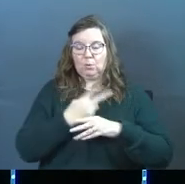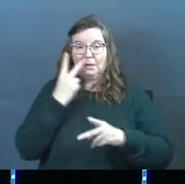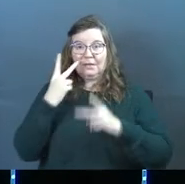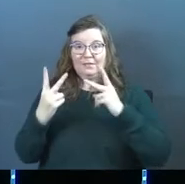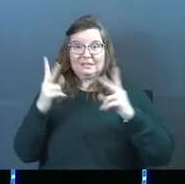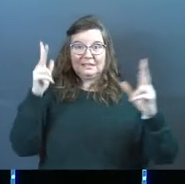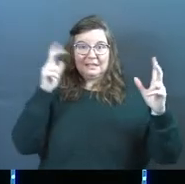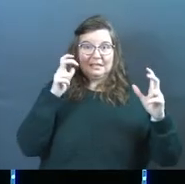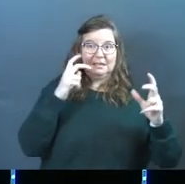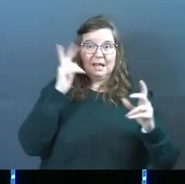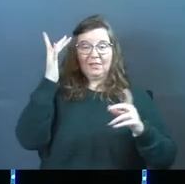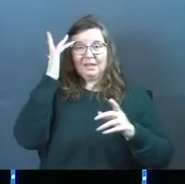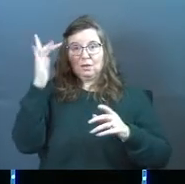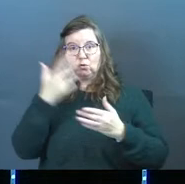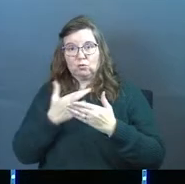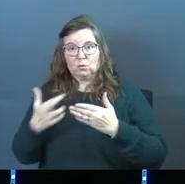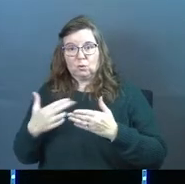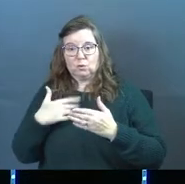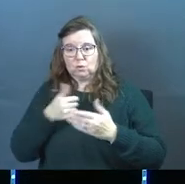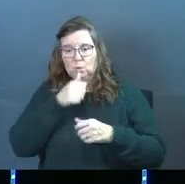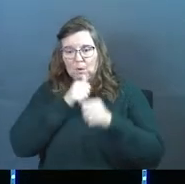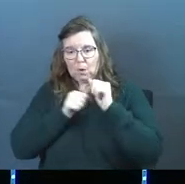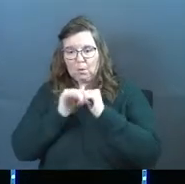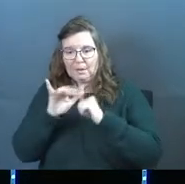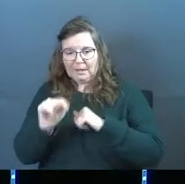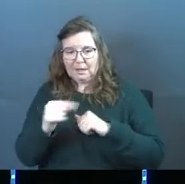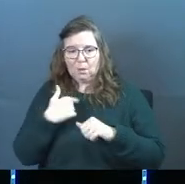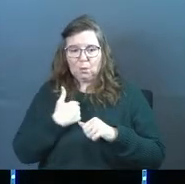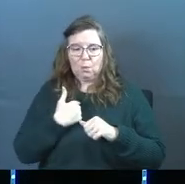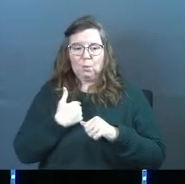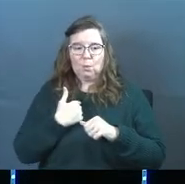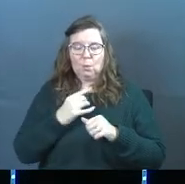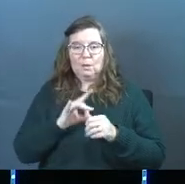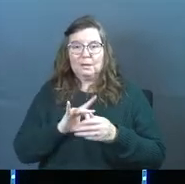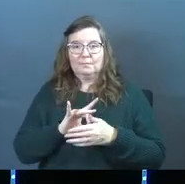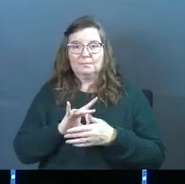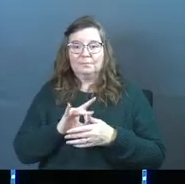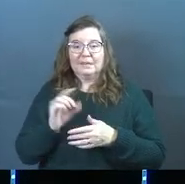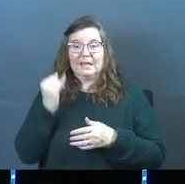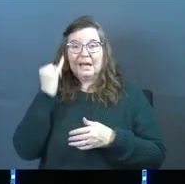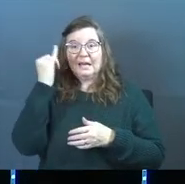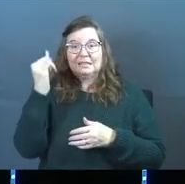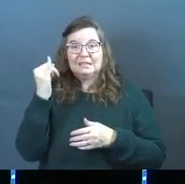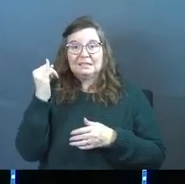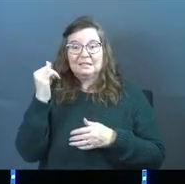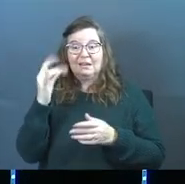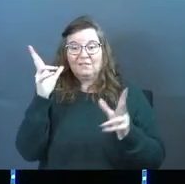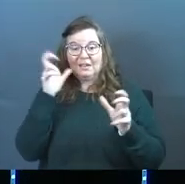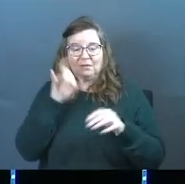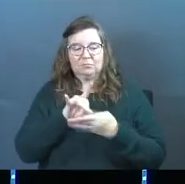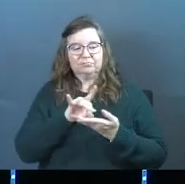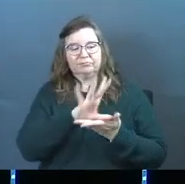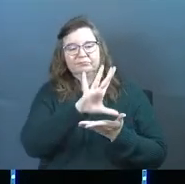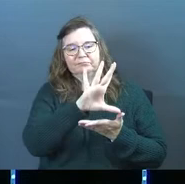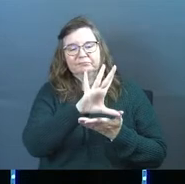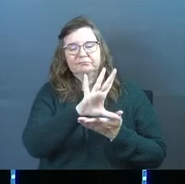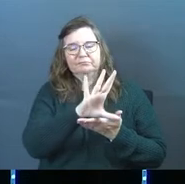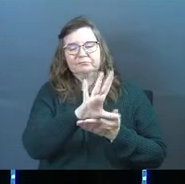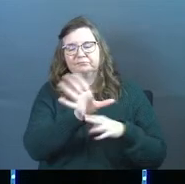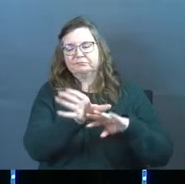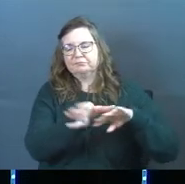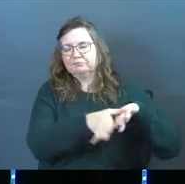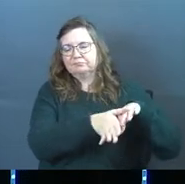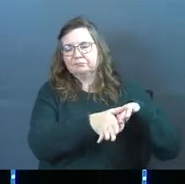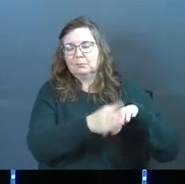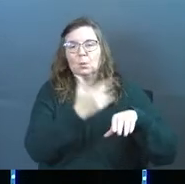jettisoned in the West the idea of cosmic evil or transcendent evil or